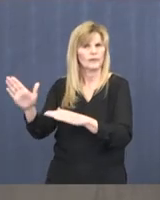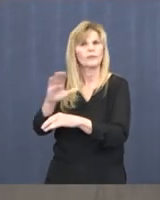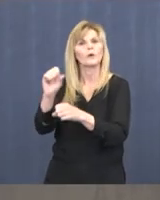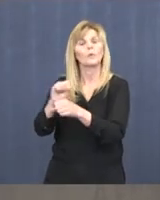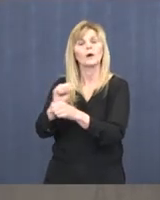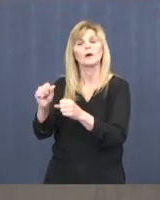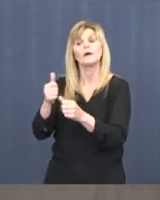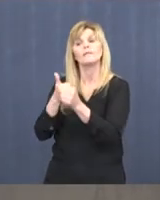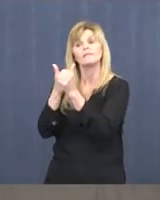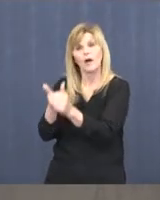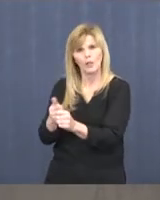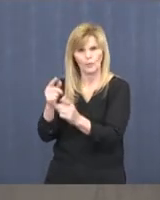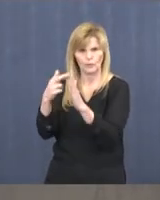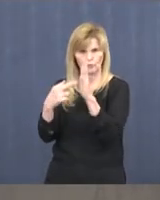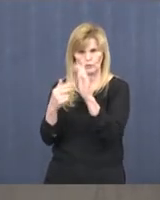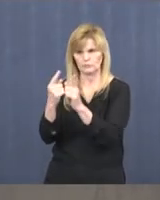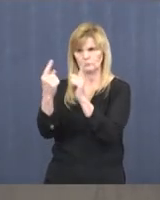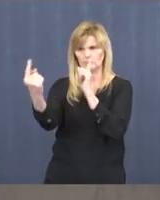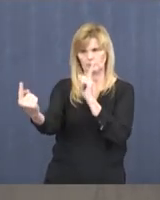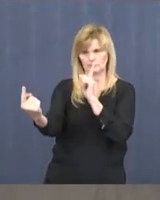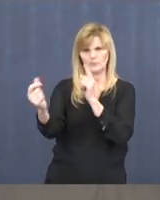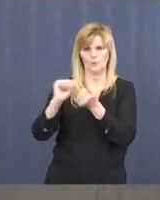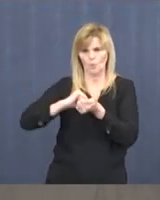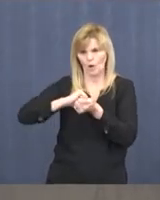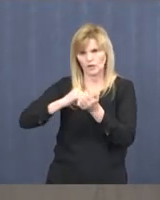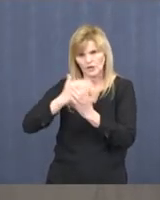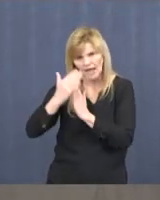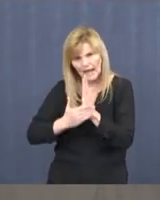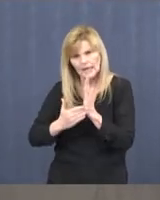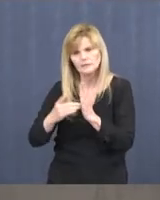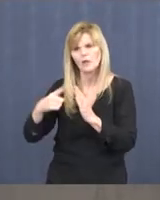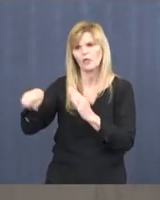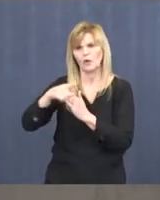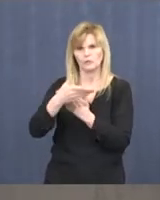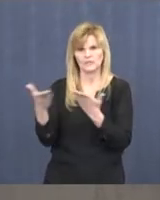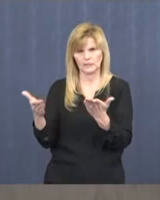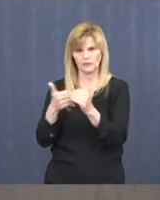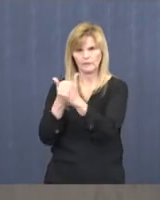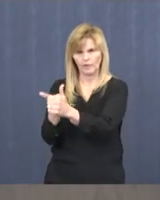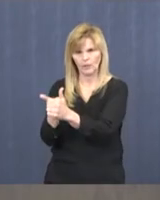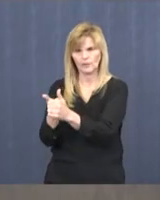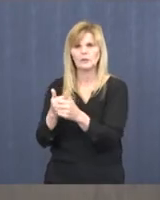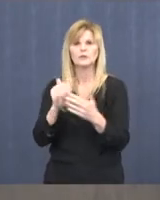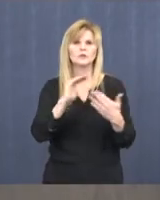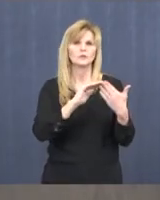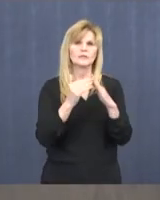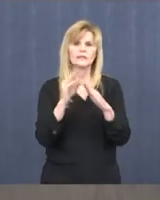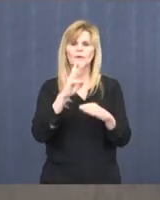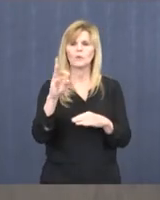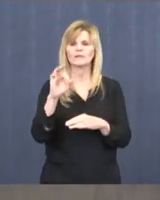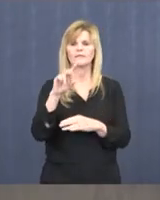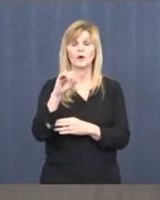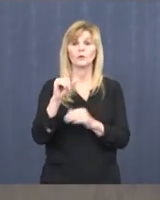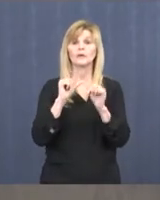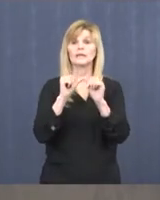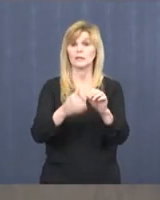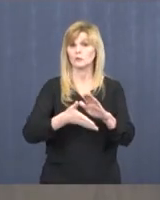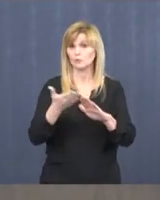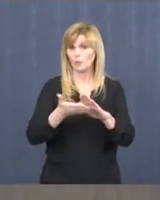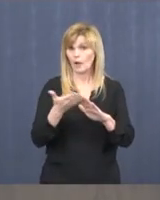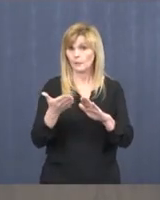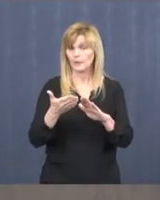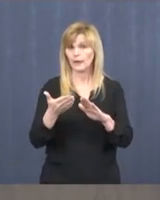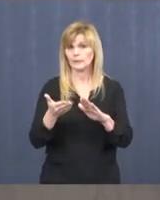social distancing, washing of hands, all of those types of things. So the city of West Fargo continues to operate